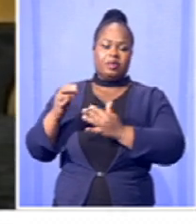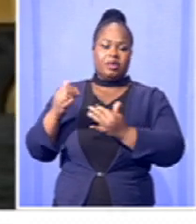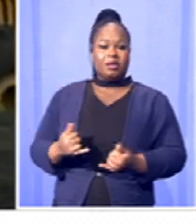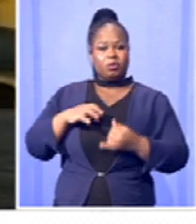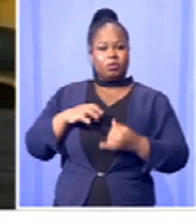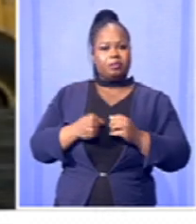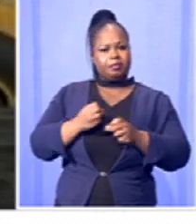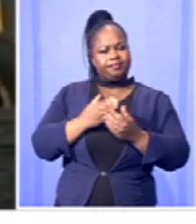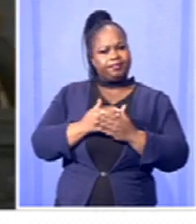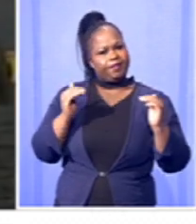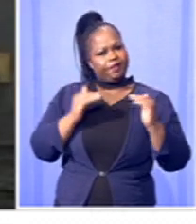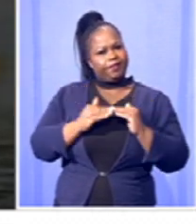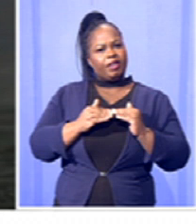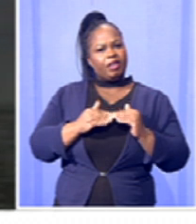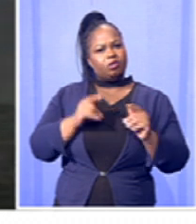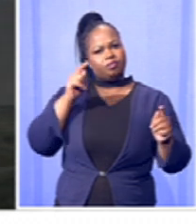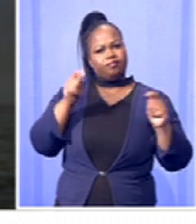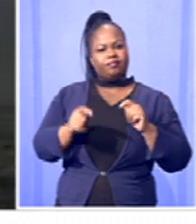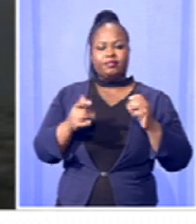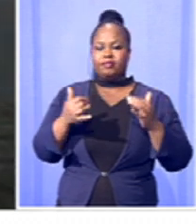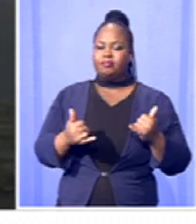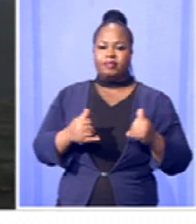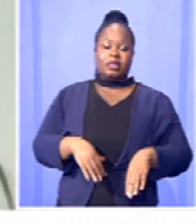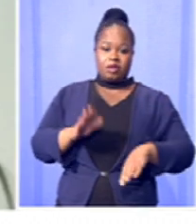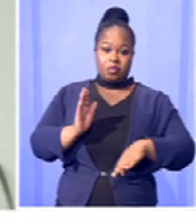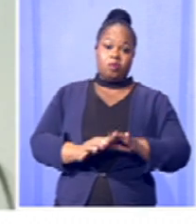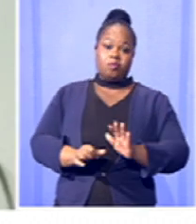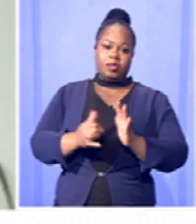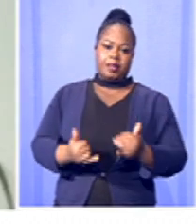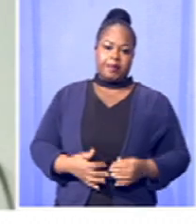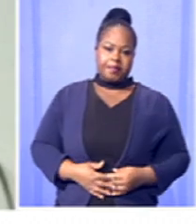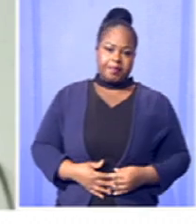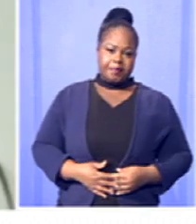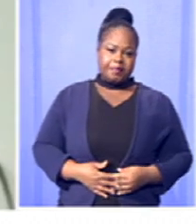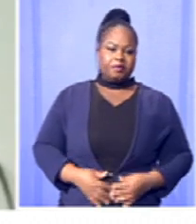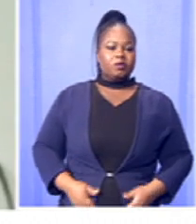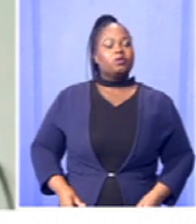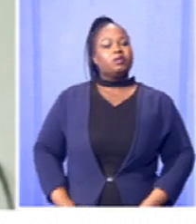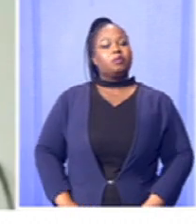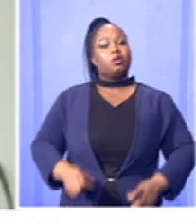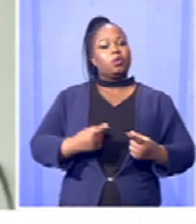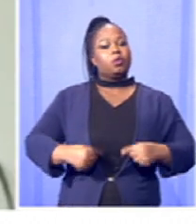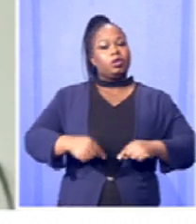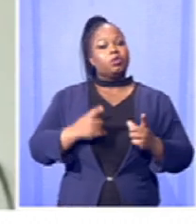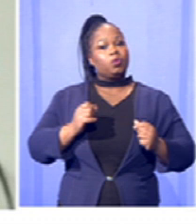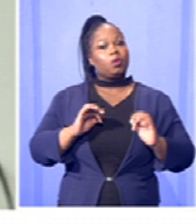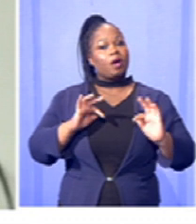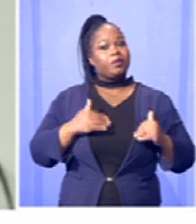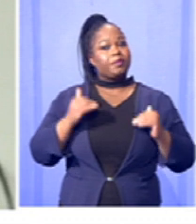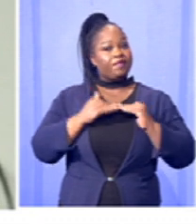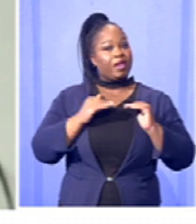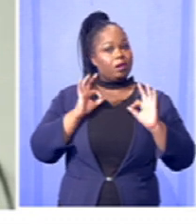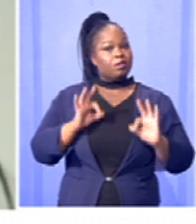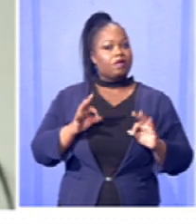fair and equitable just transition has never been more key. How can this be done fairly and effectively? Is that